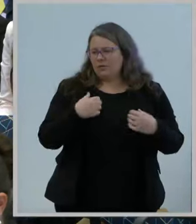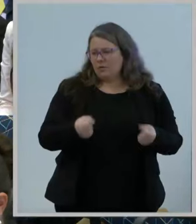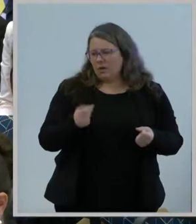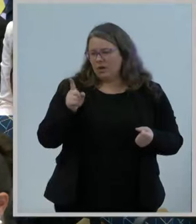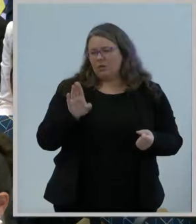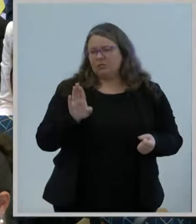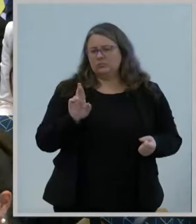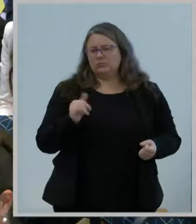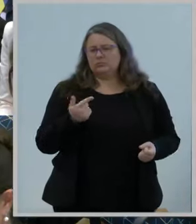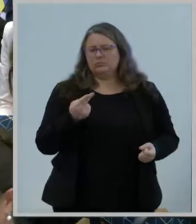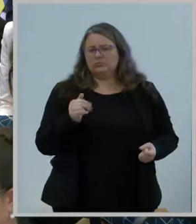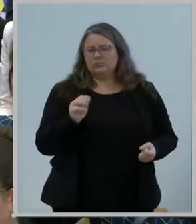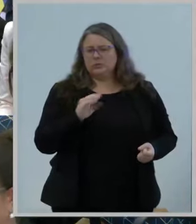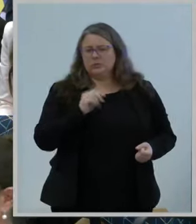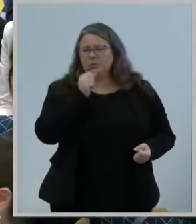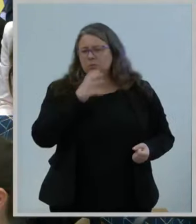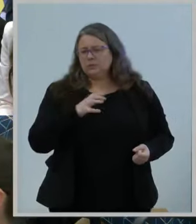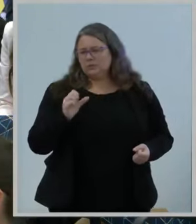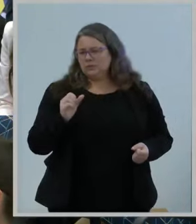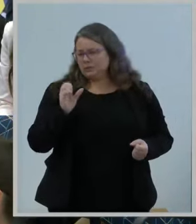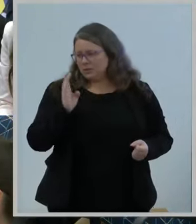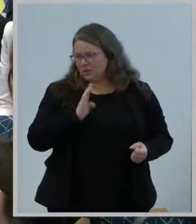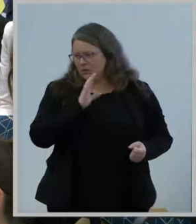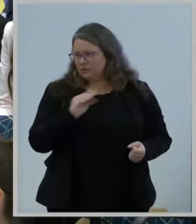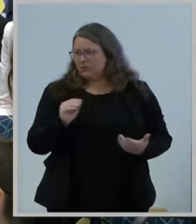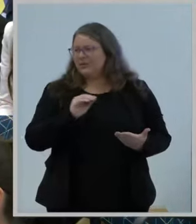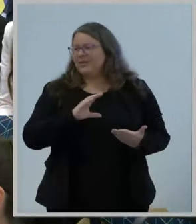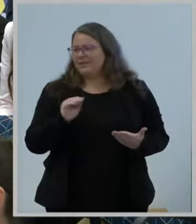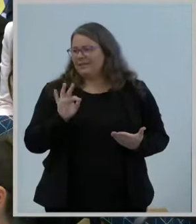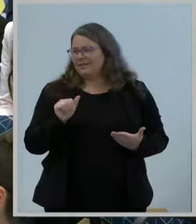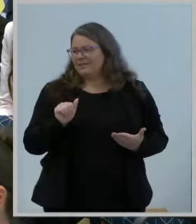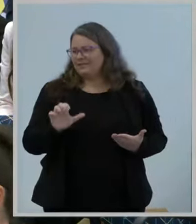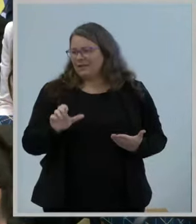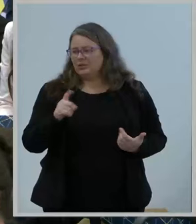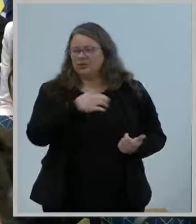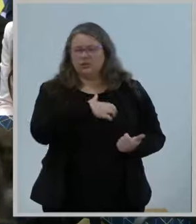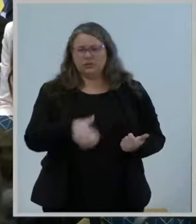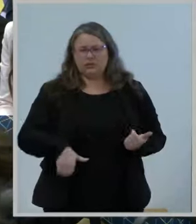Harvard Medical School. Dr. Mencuso will now present the item.